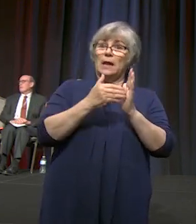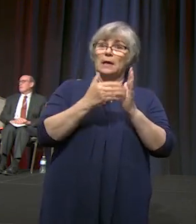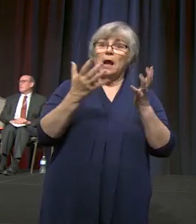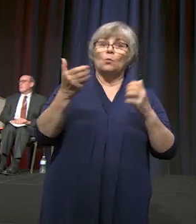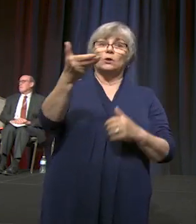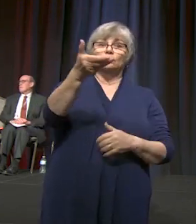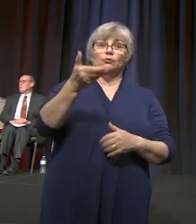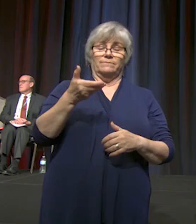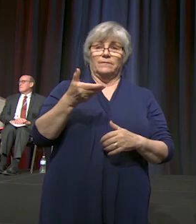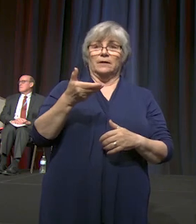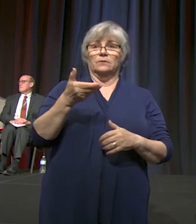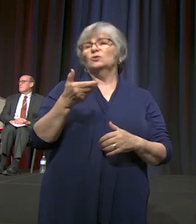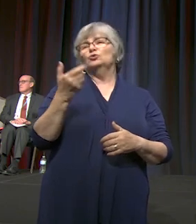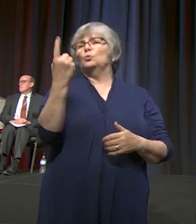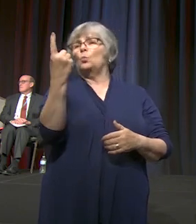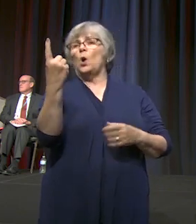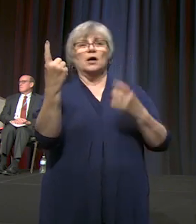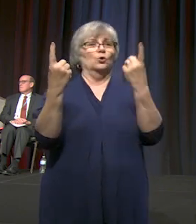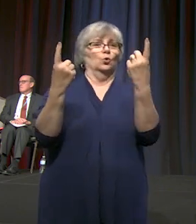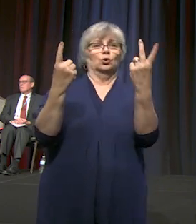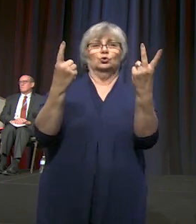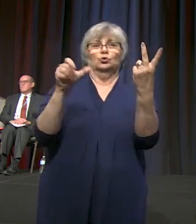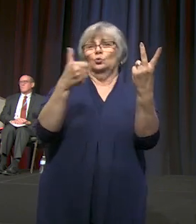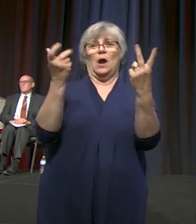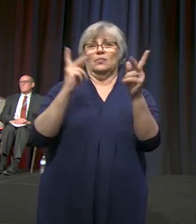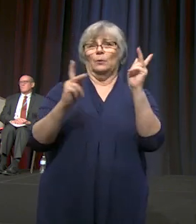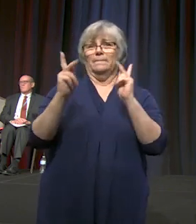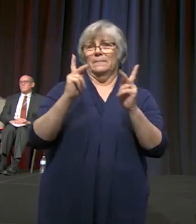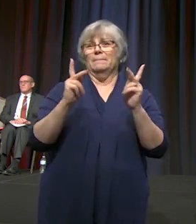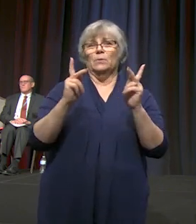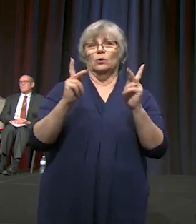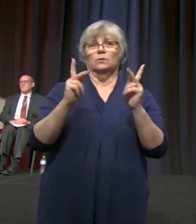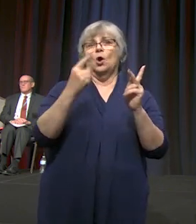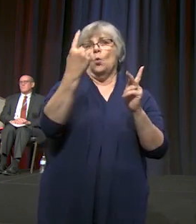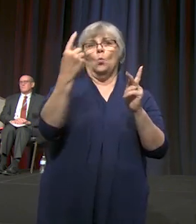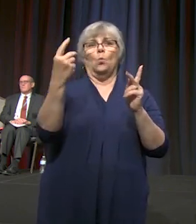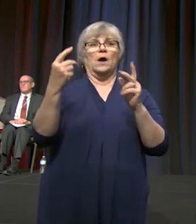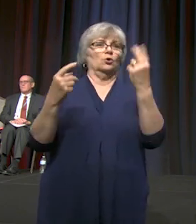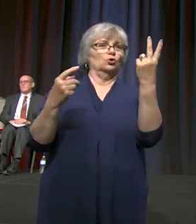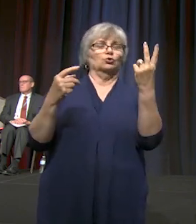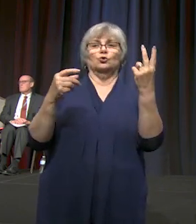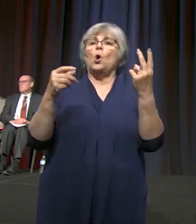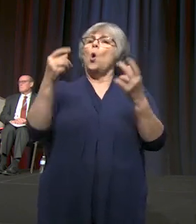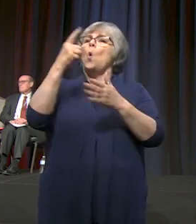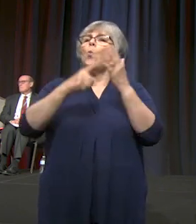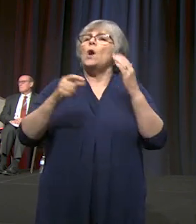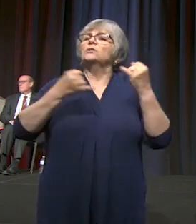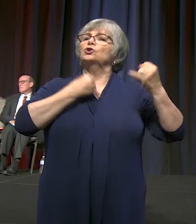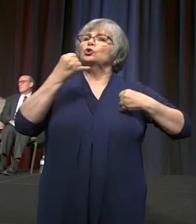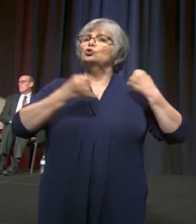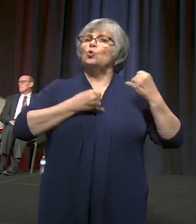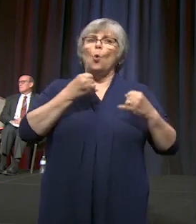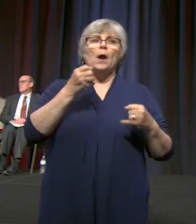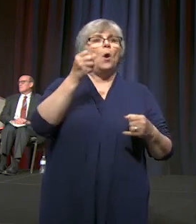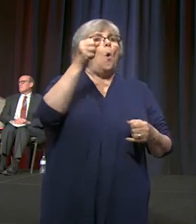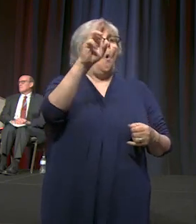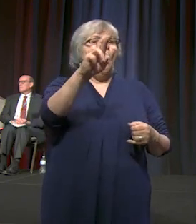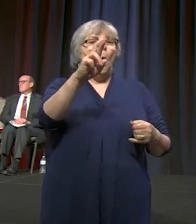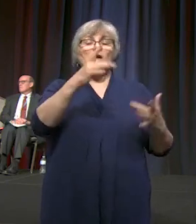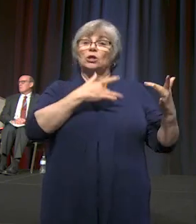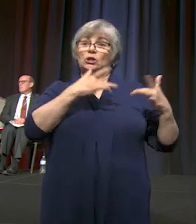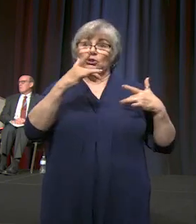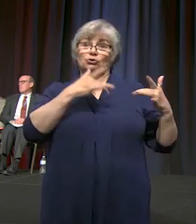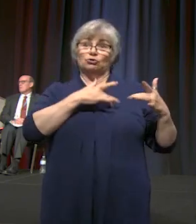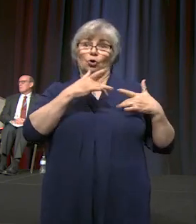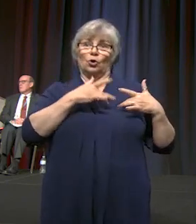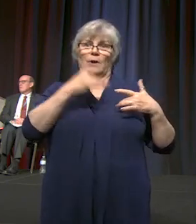to turn to one or two other people. What is a joy or a concern that